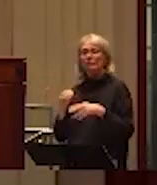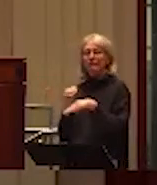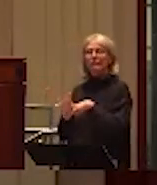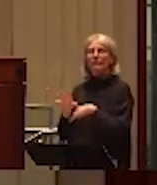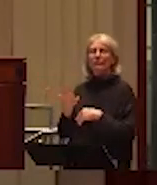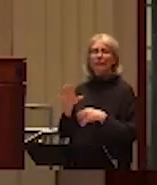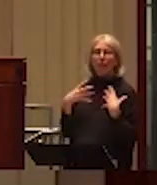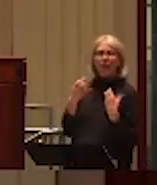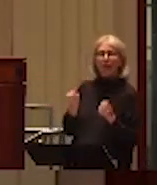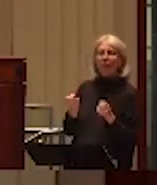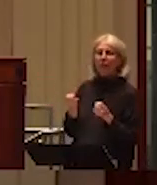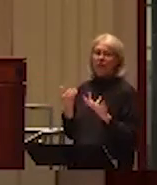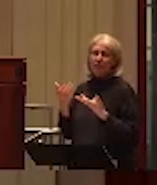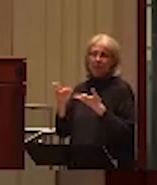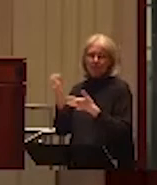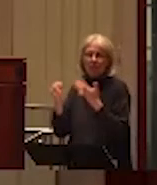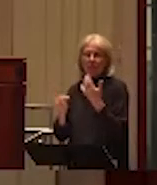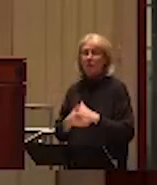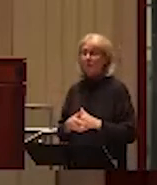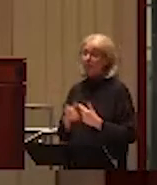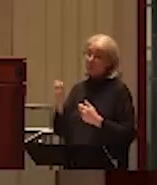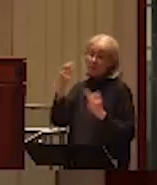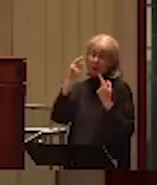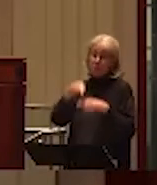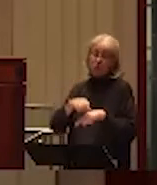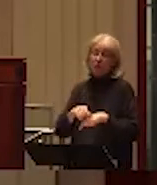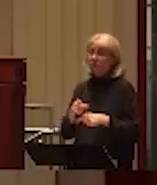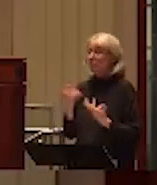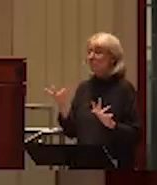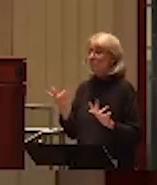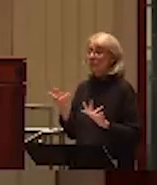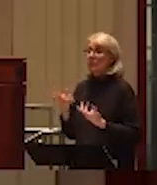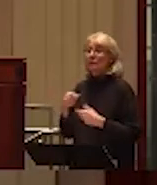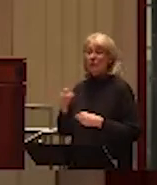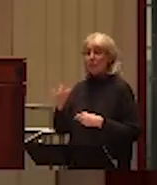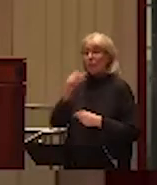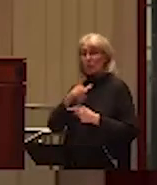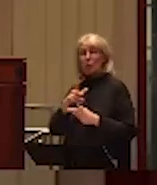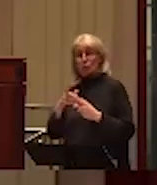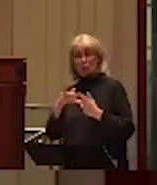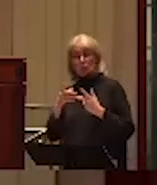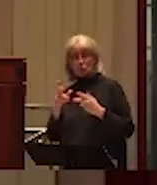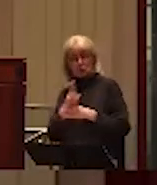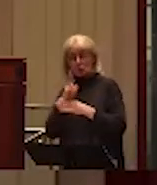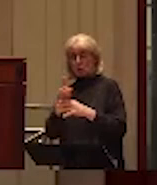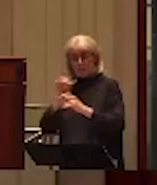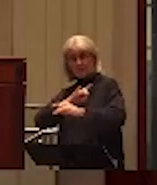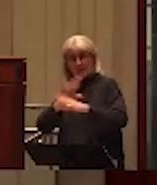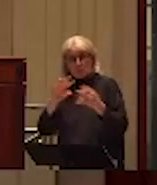abuse. So yes, I would agree with the statement that women who abuse them may be